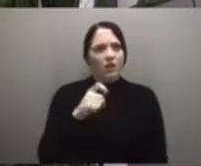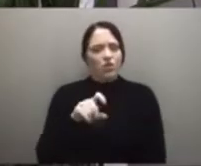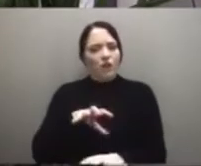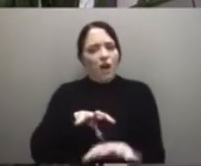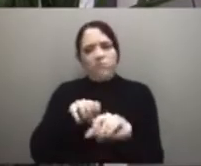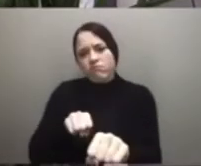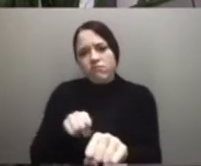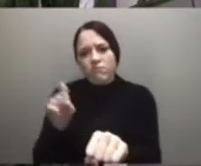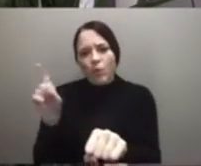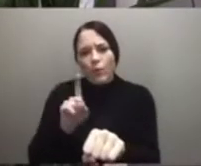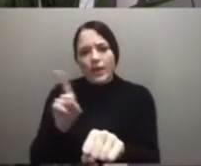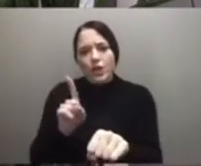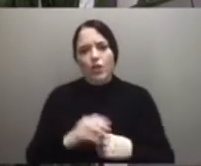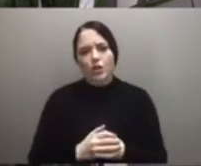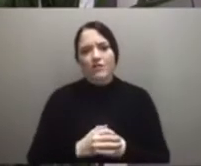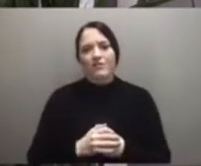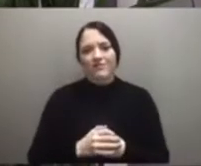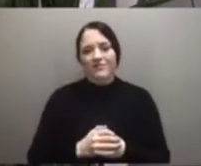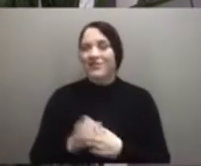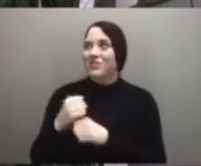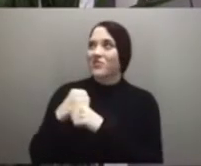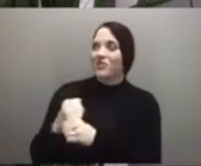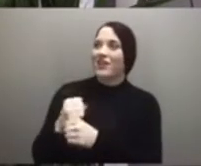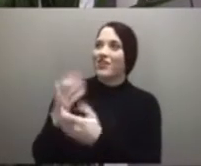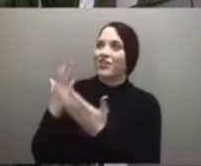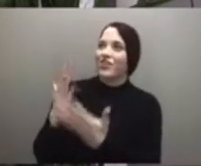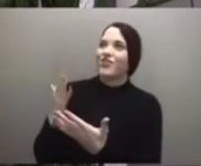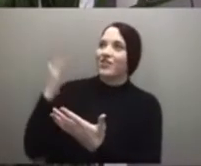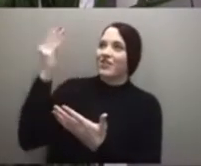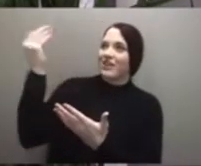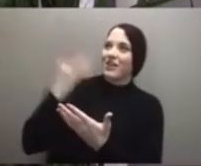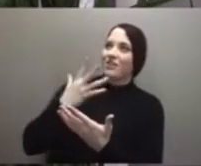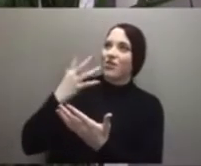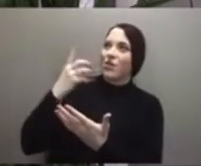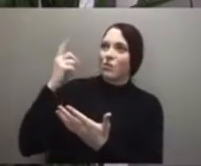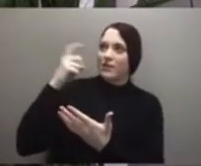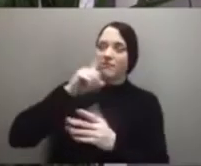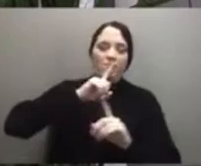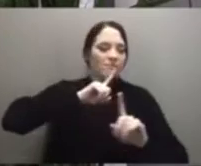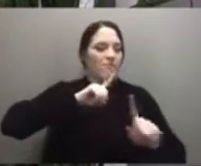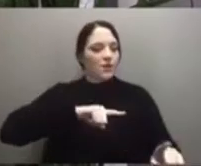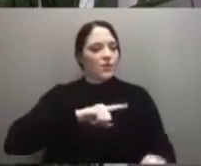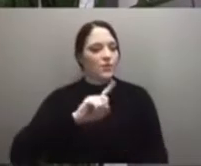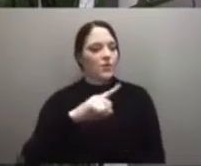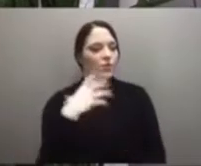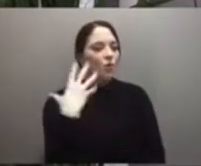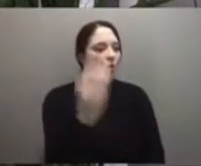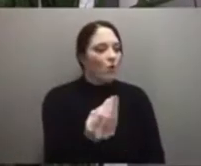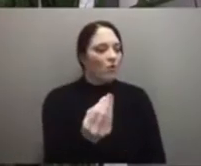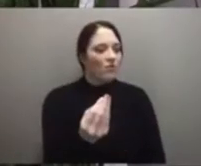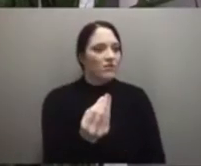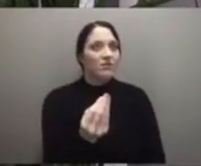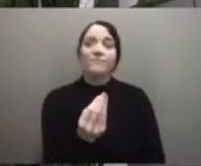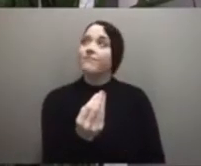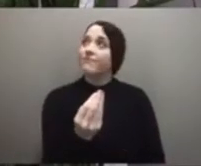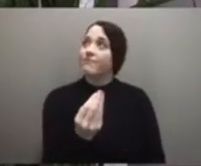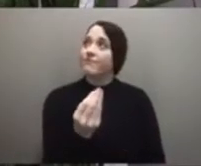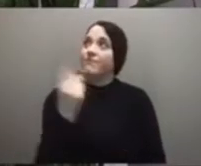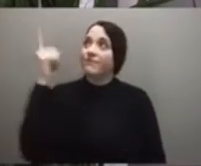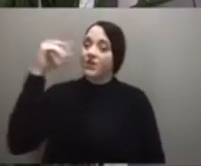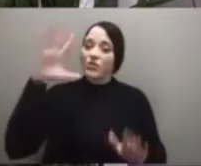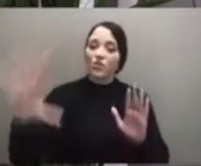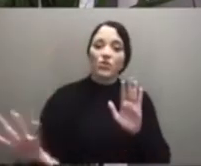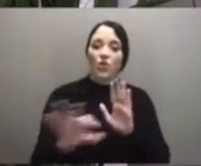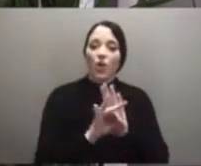the Creator of all things gave wisdom a command, and the Holy One chose the place for wisdom to